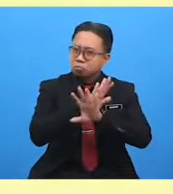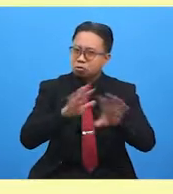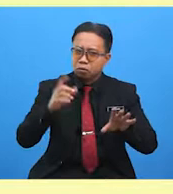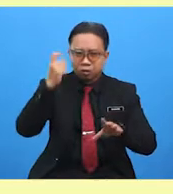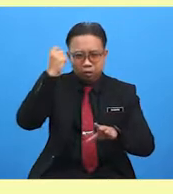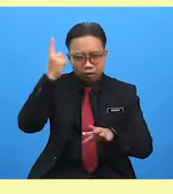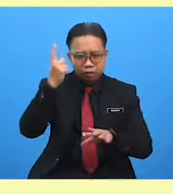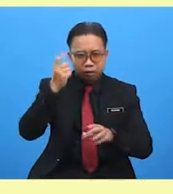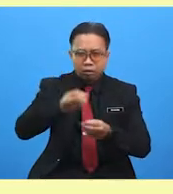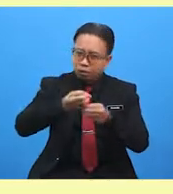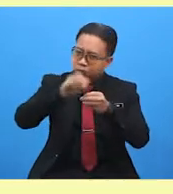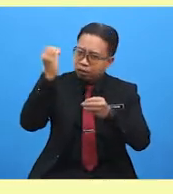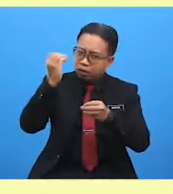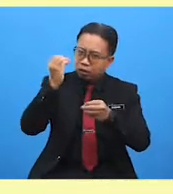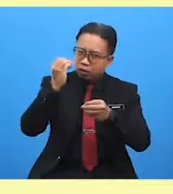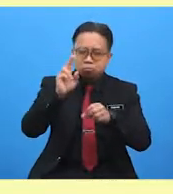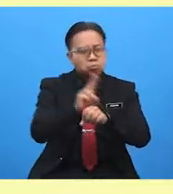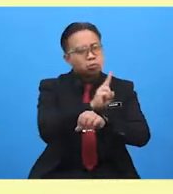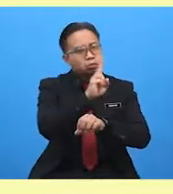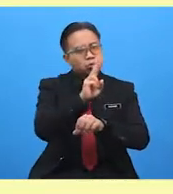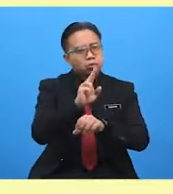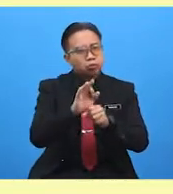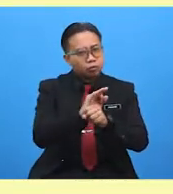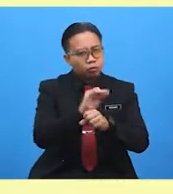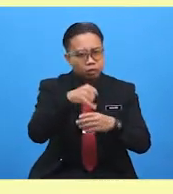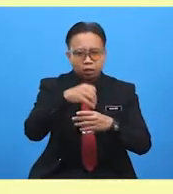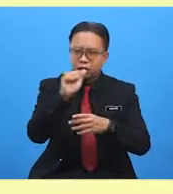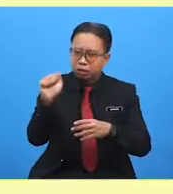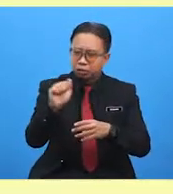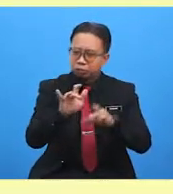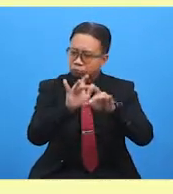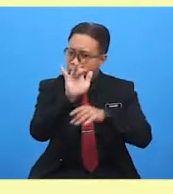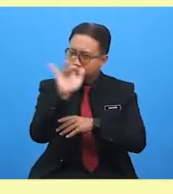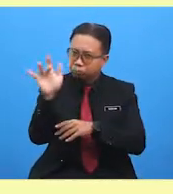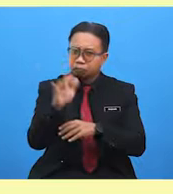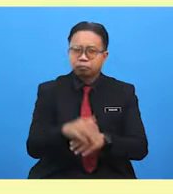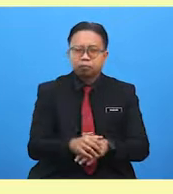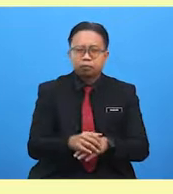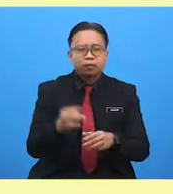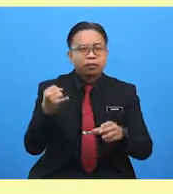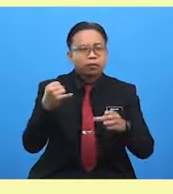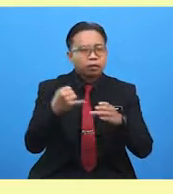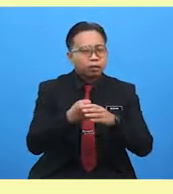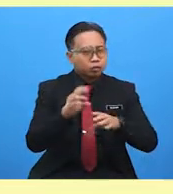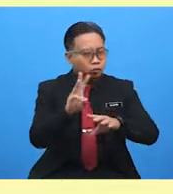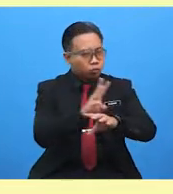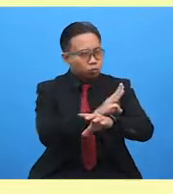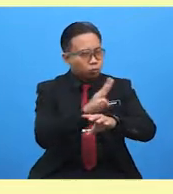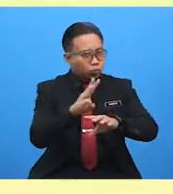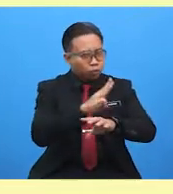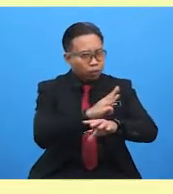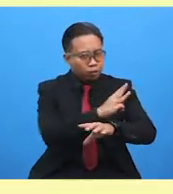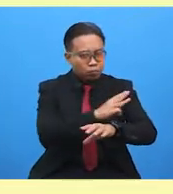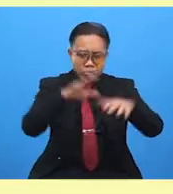umbrella will be very useful in a... It's wind and snow all at once.